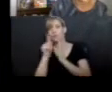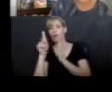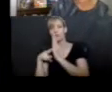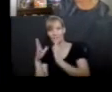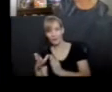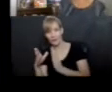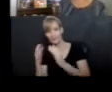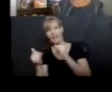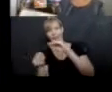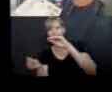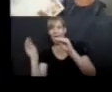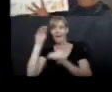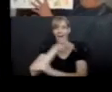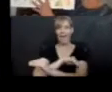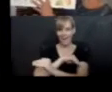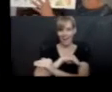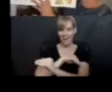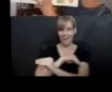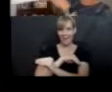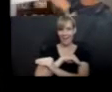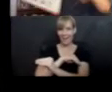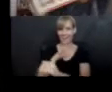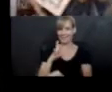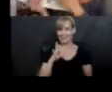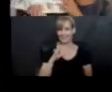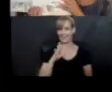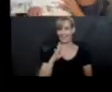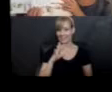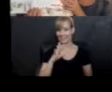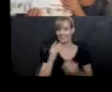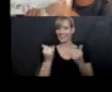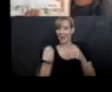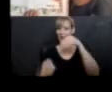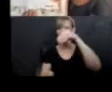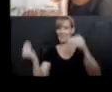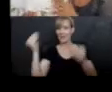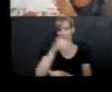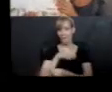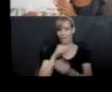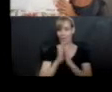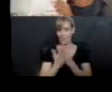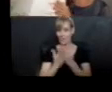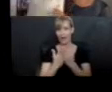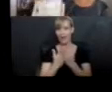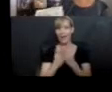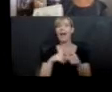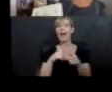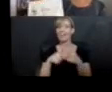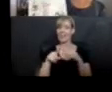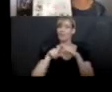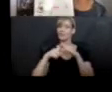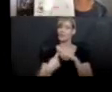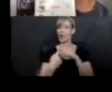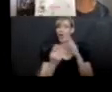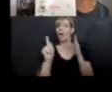And the whole thing flips around. Right? We flip the book around. And then we start from the other